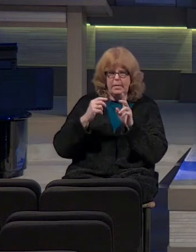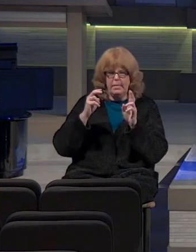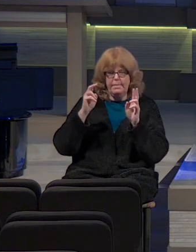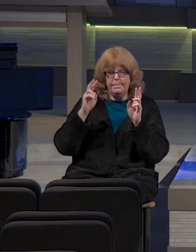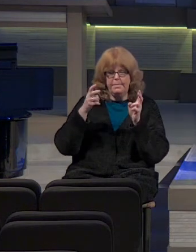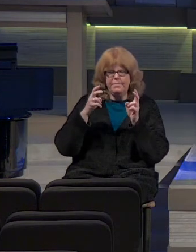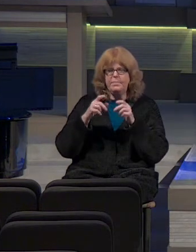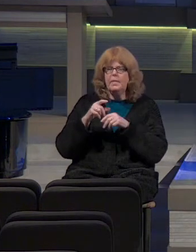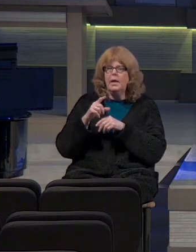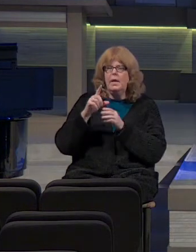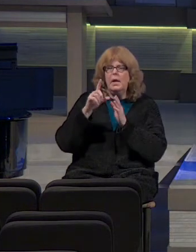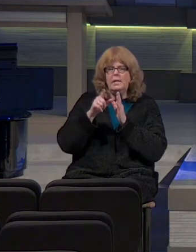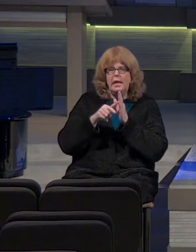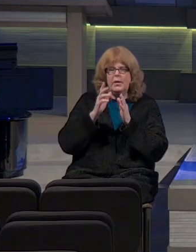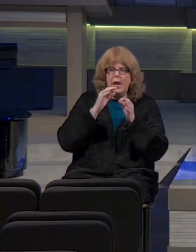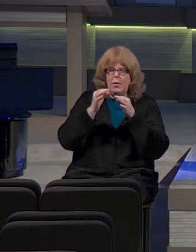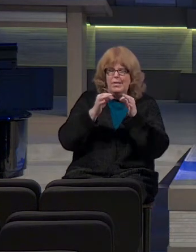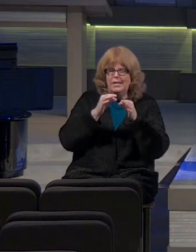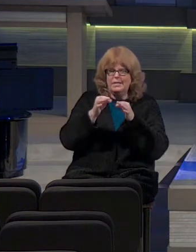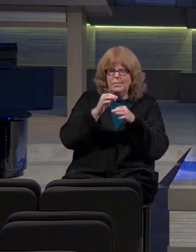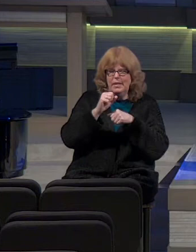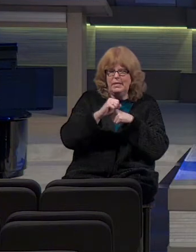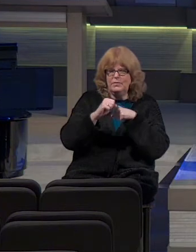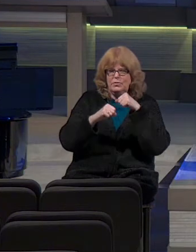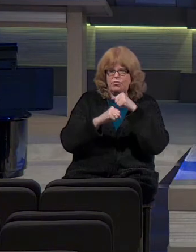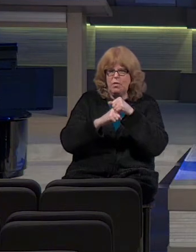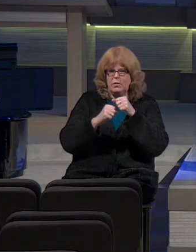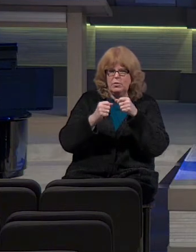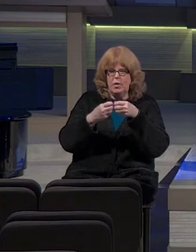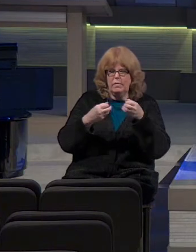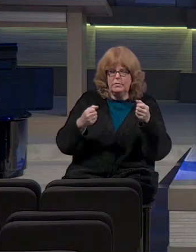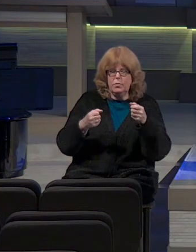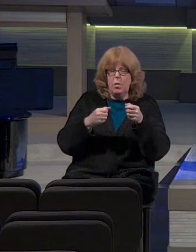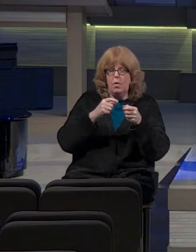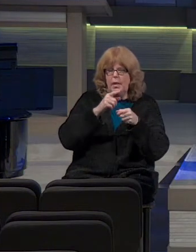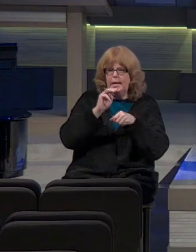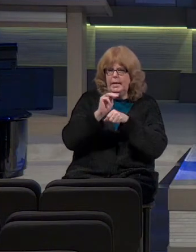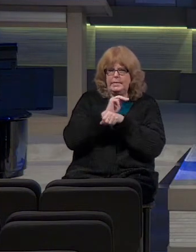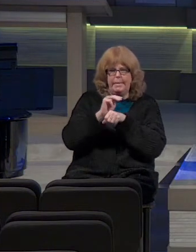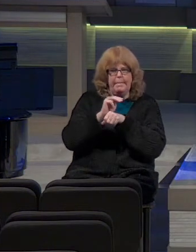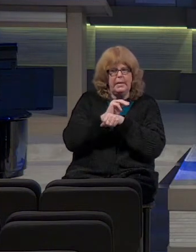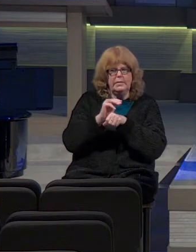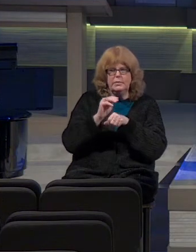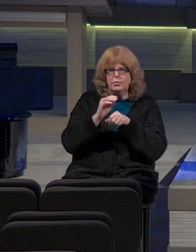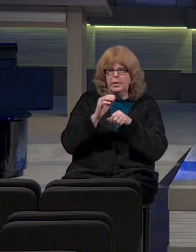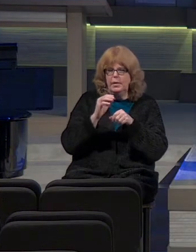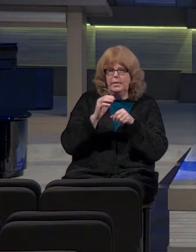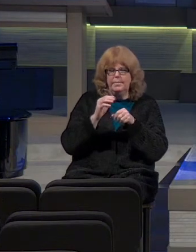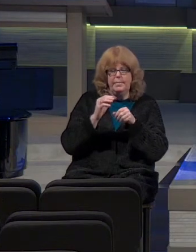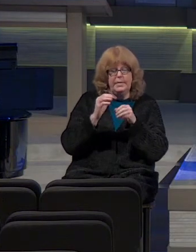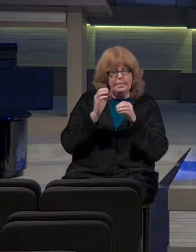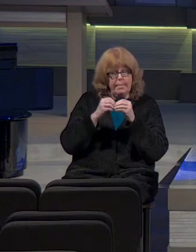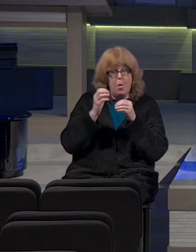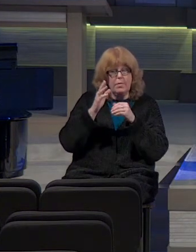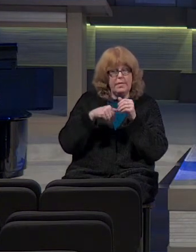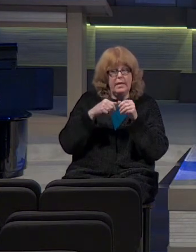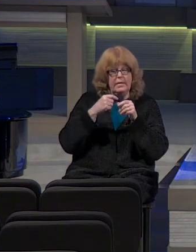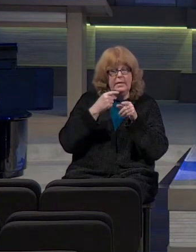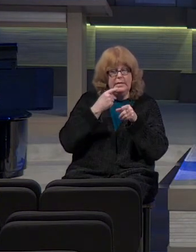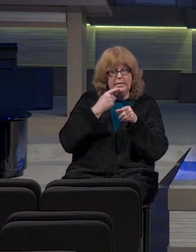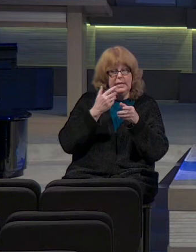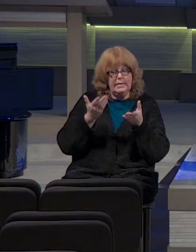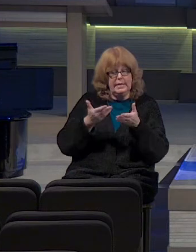Later on, I'll tell you a little bit about the structure of the scroll. His ministry goes beyond what he even says here in the